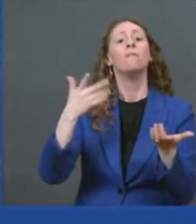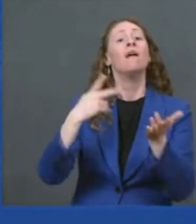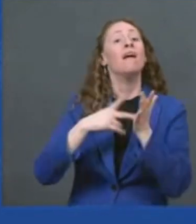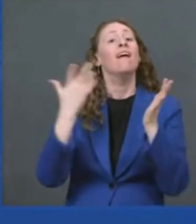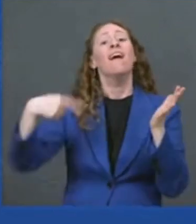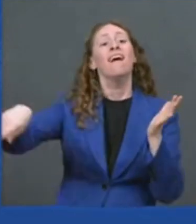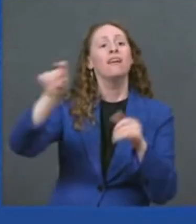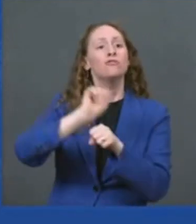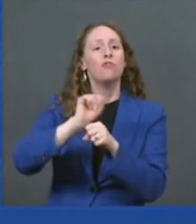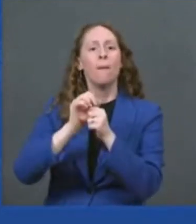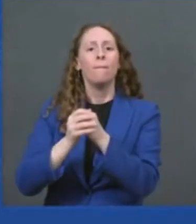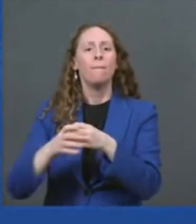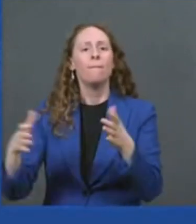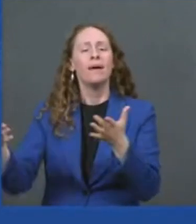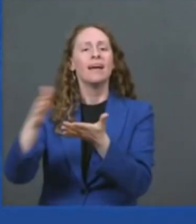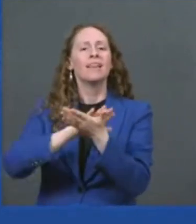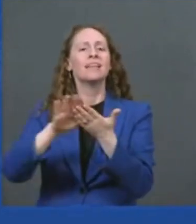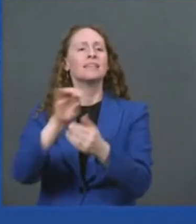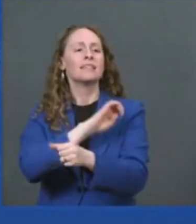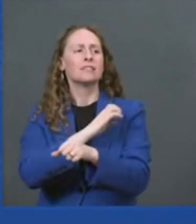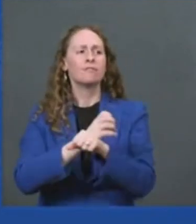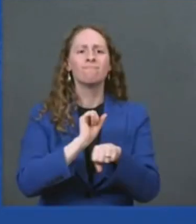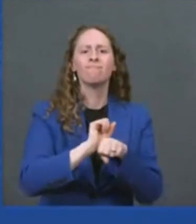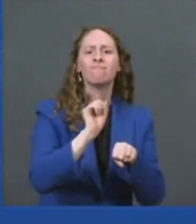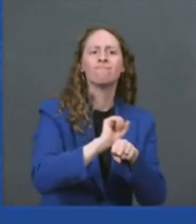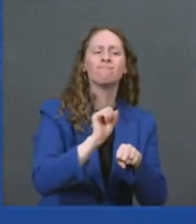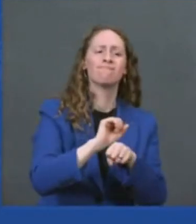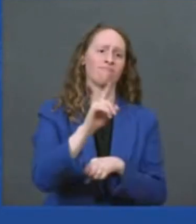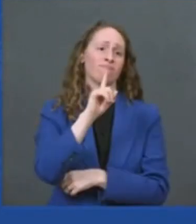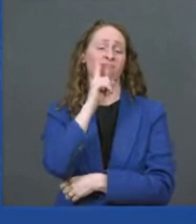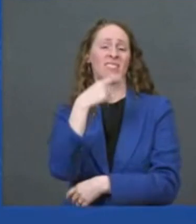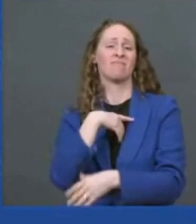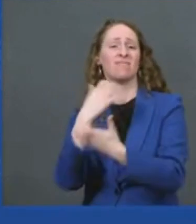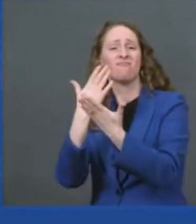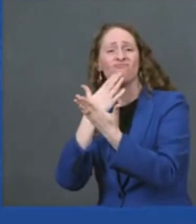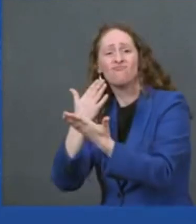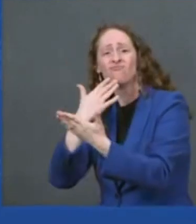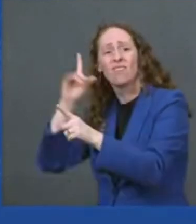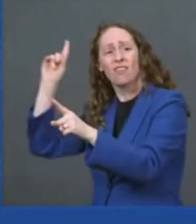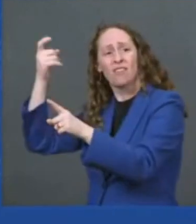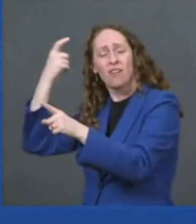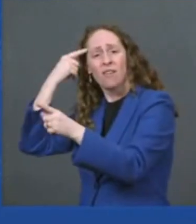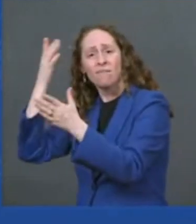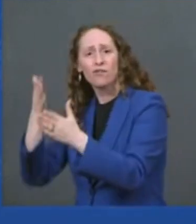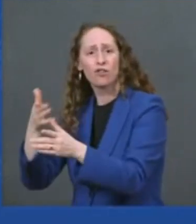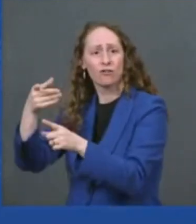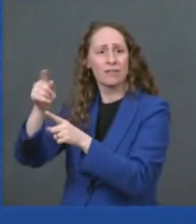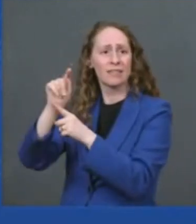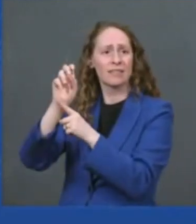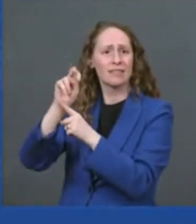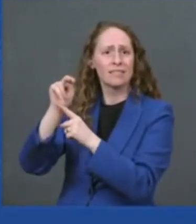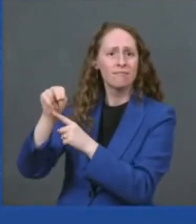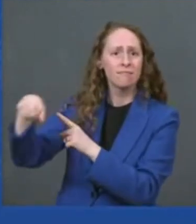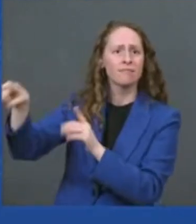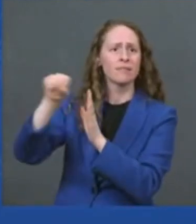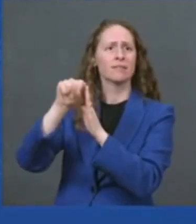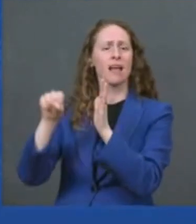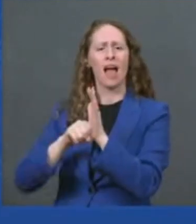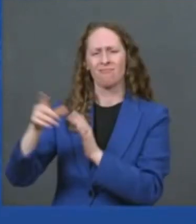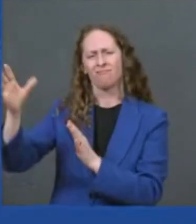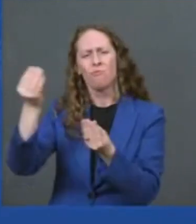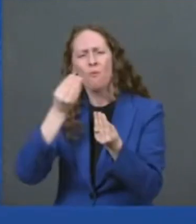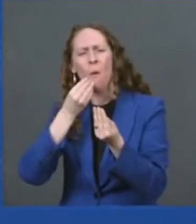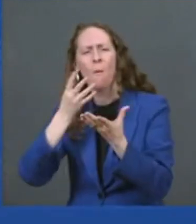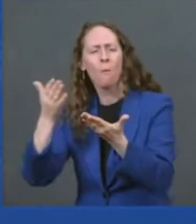governor and the state of tennessee for welcoming tritium with open arms with the help of the residents of tennessee we'll be